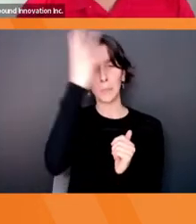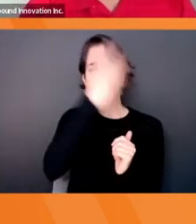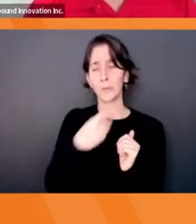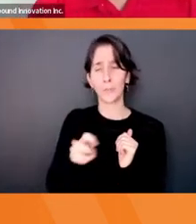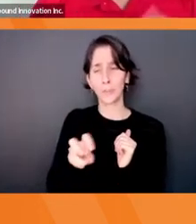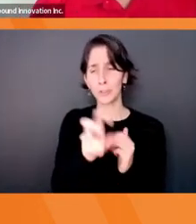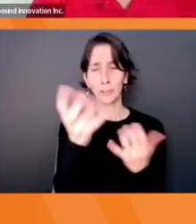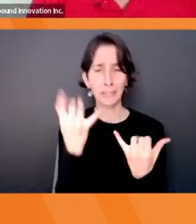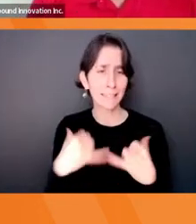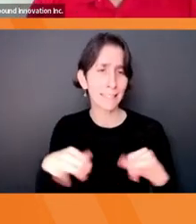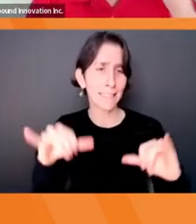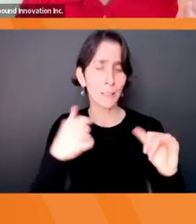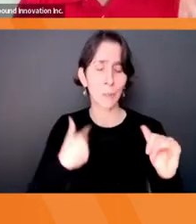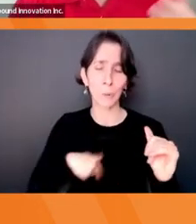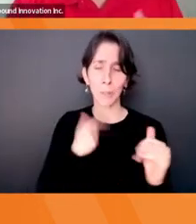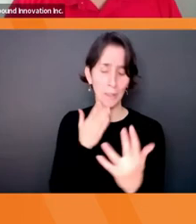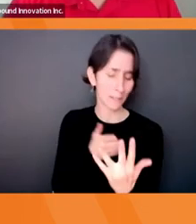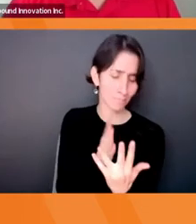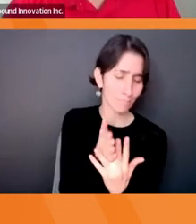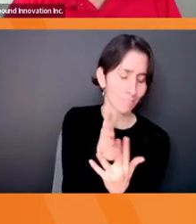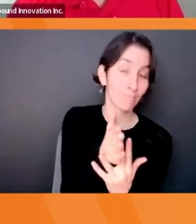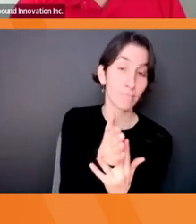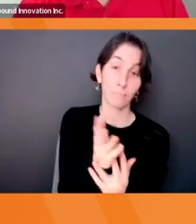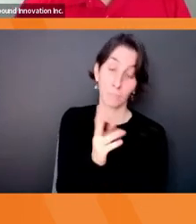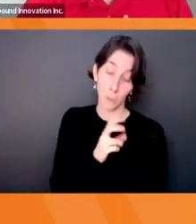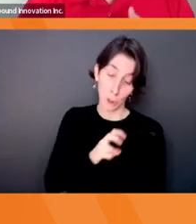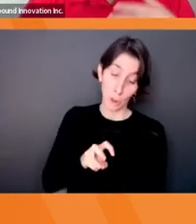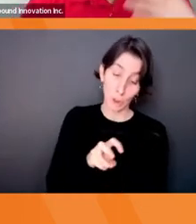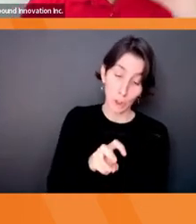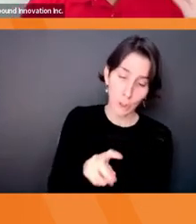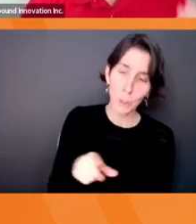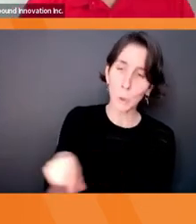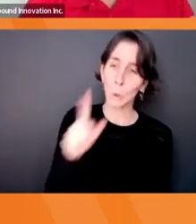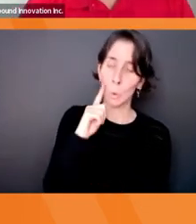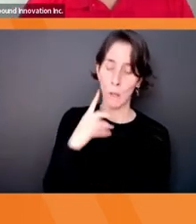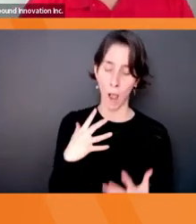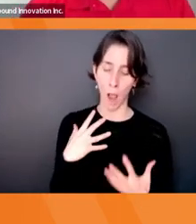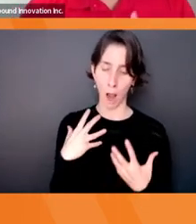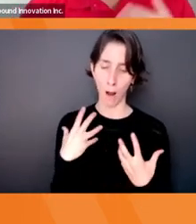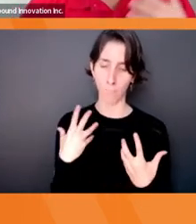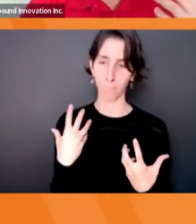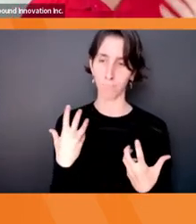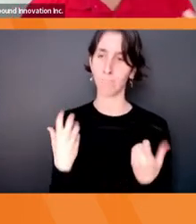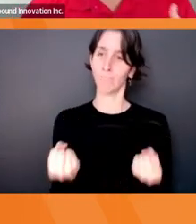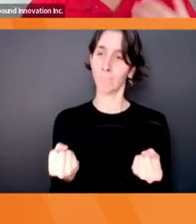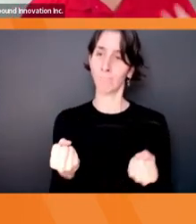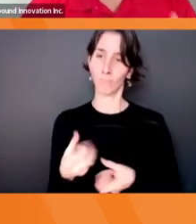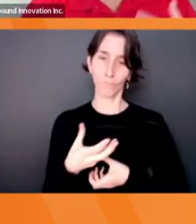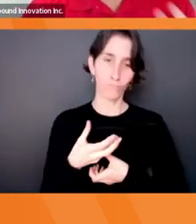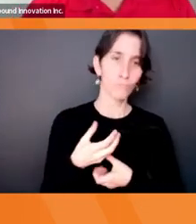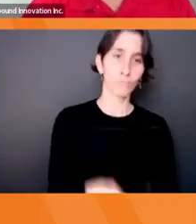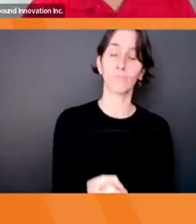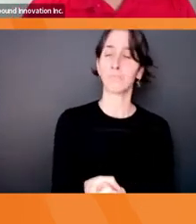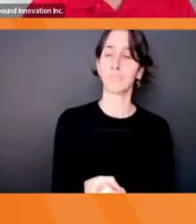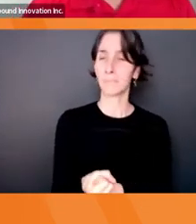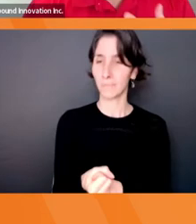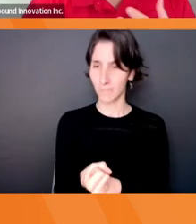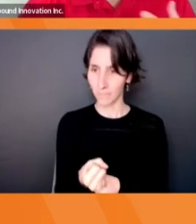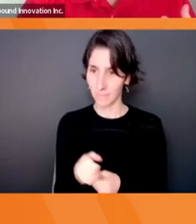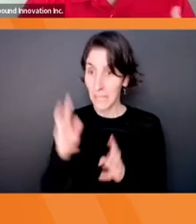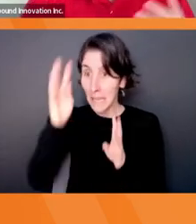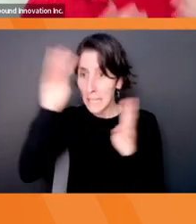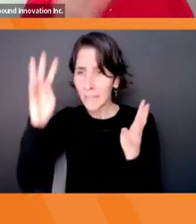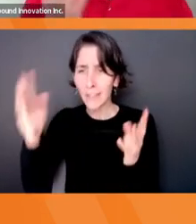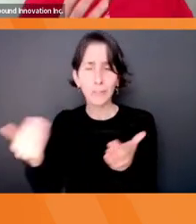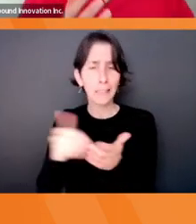move through it. And through this journey, you will gain confidence over time. Innovation, just like anything else, again, is a learnable, buildable skill. So